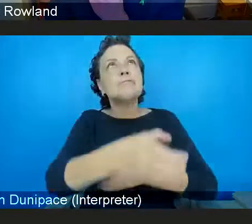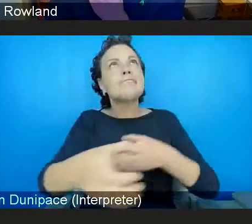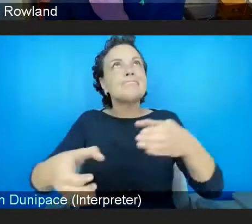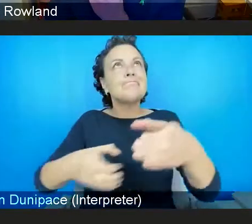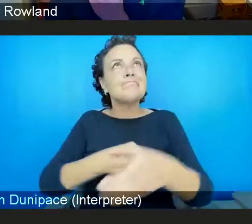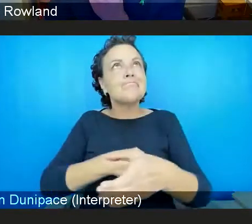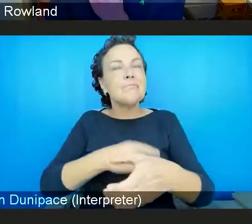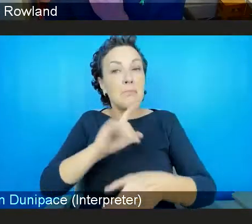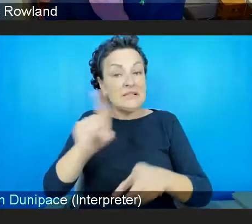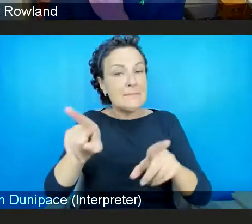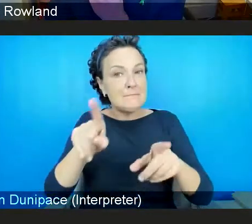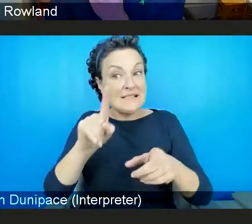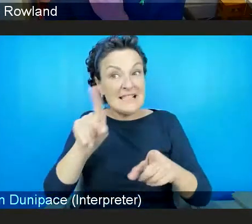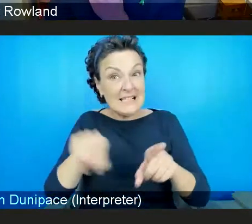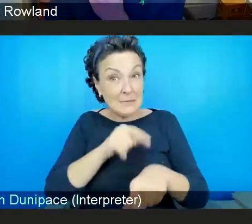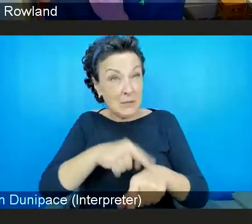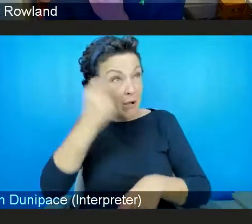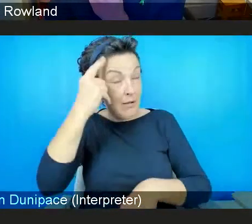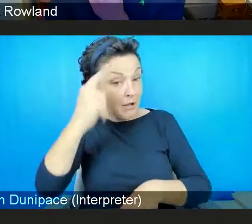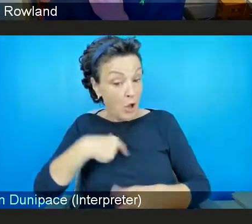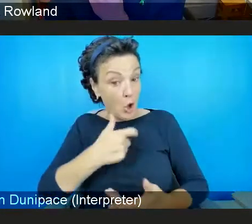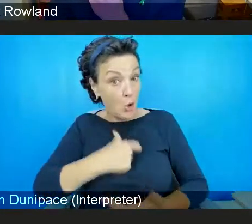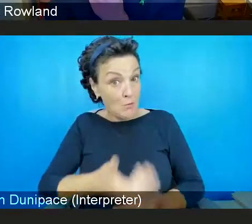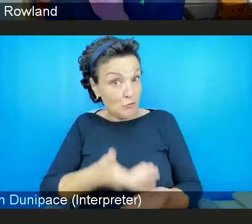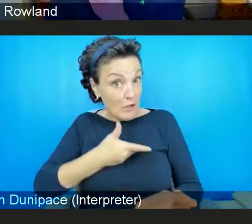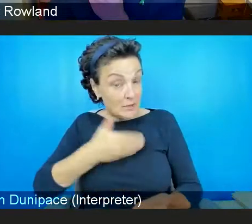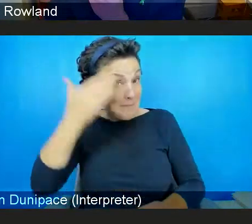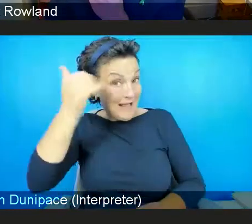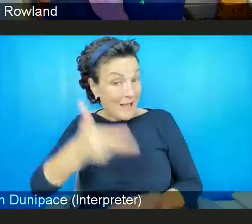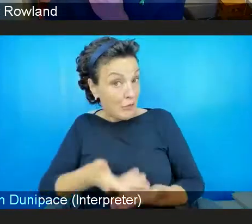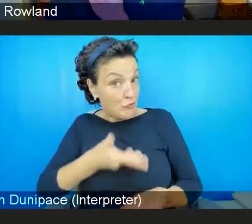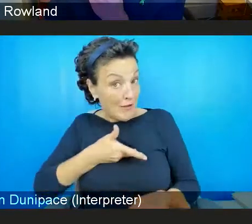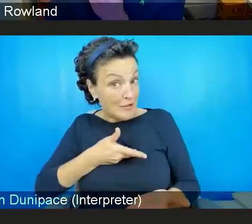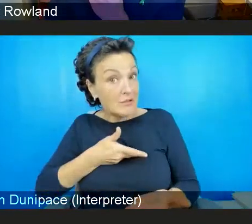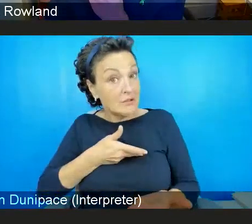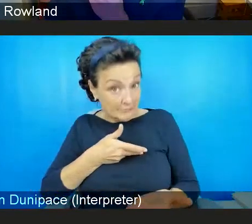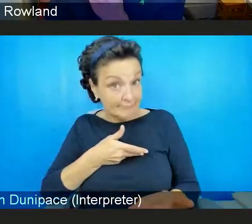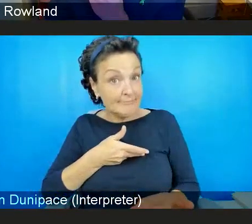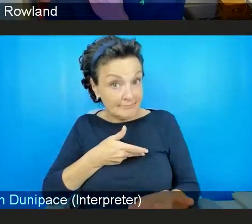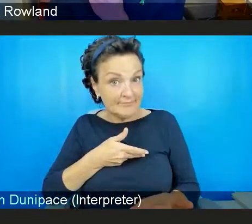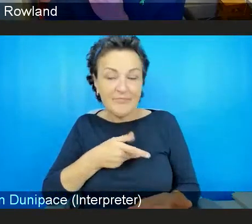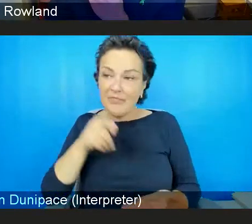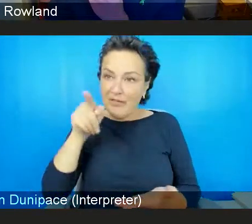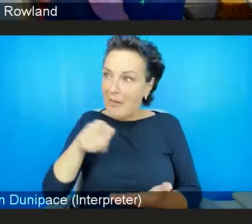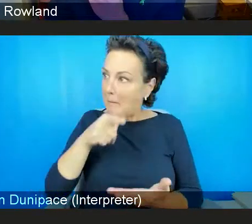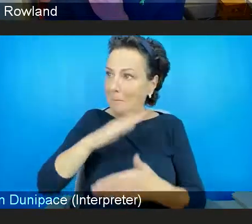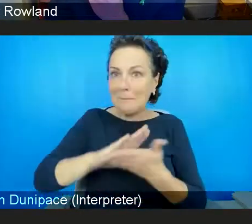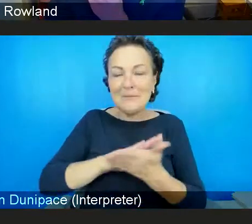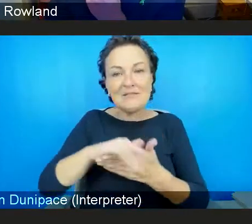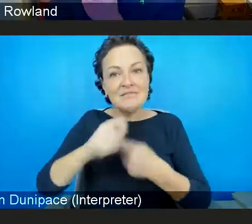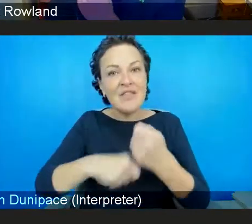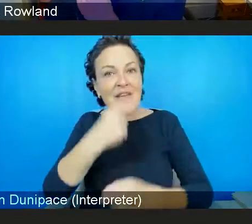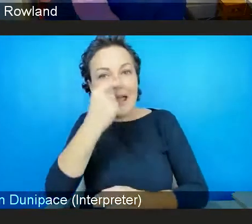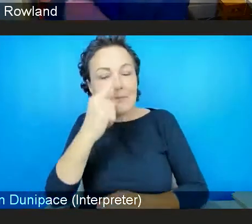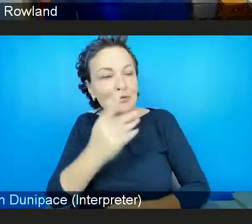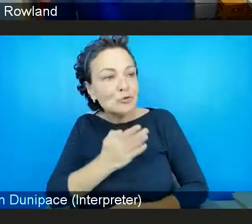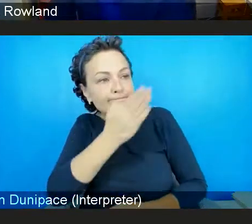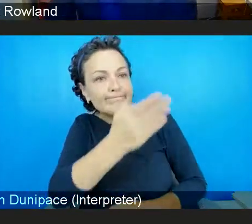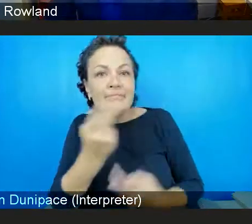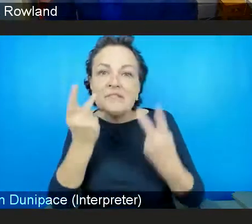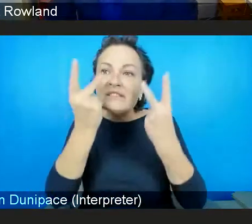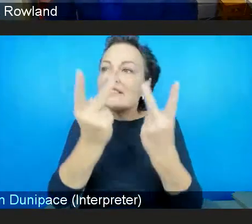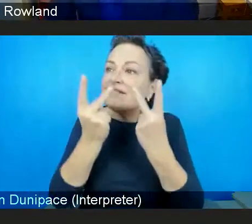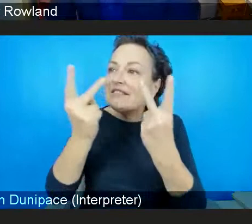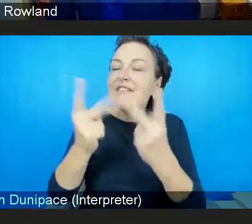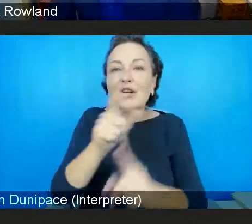and they are able to go out into the community and begin to kind of